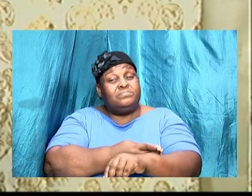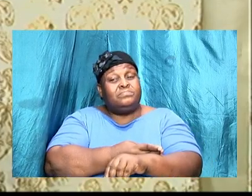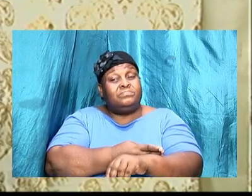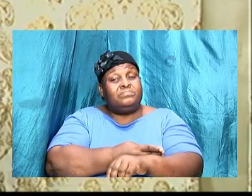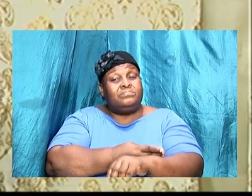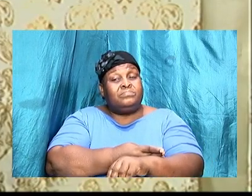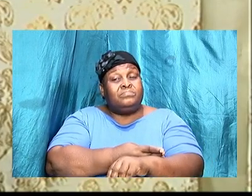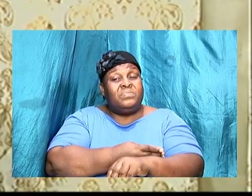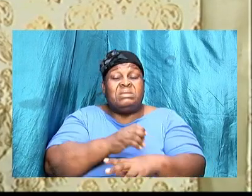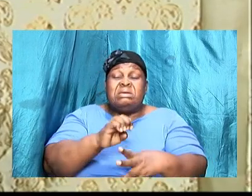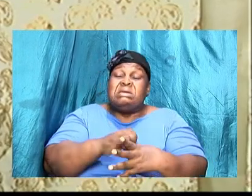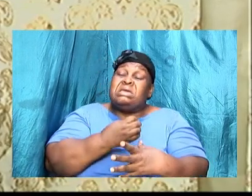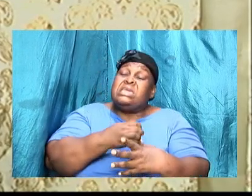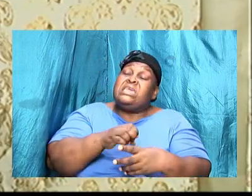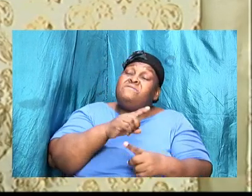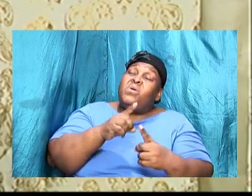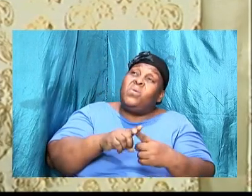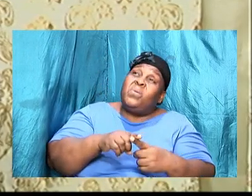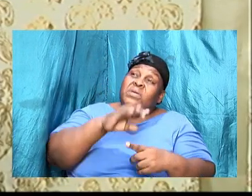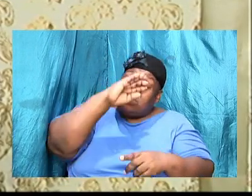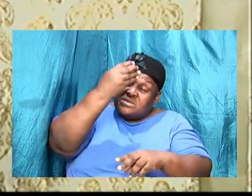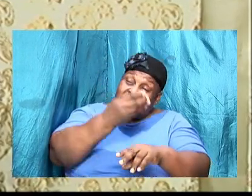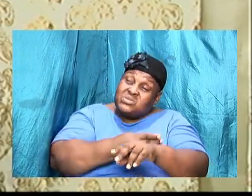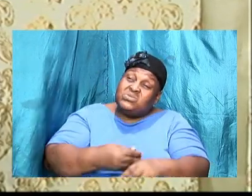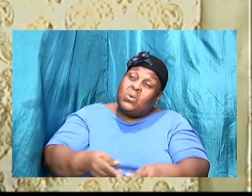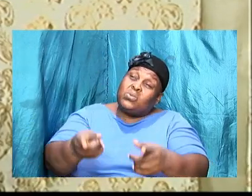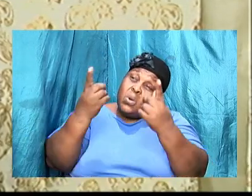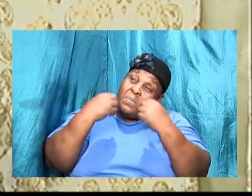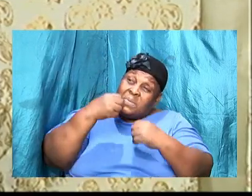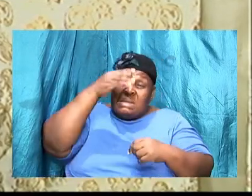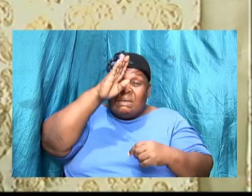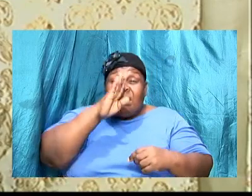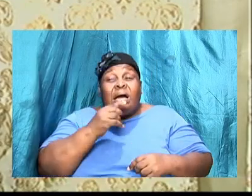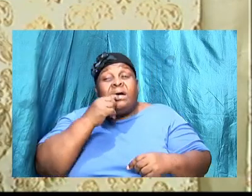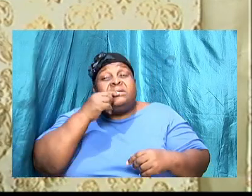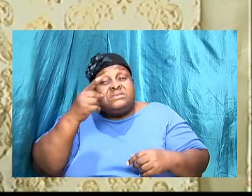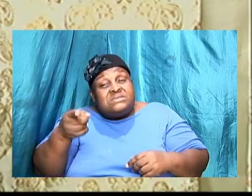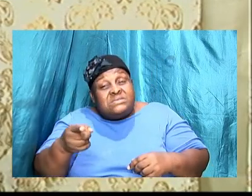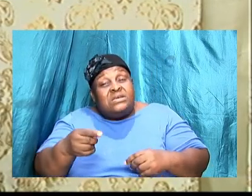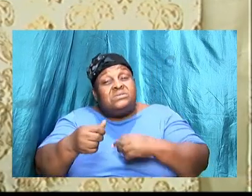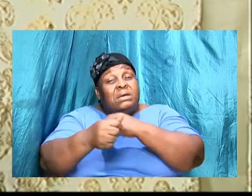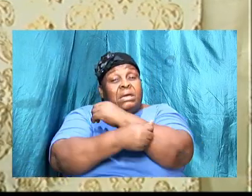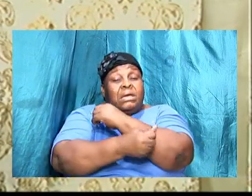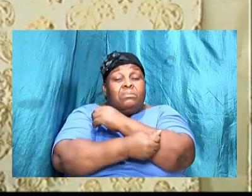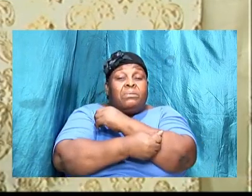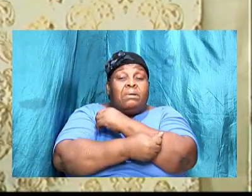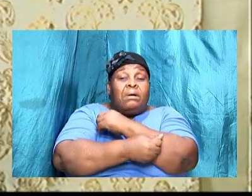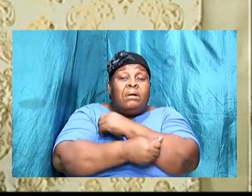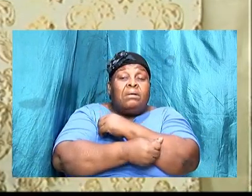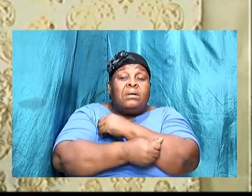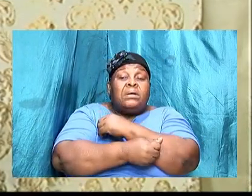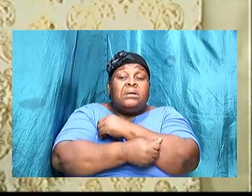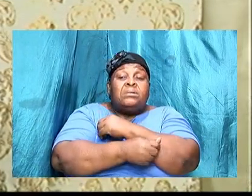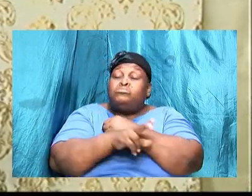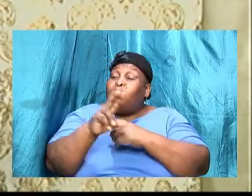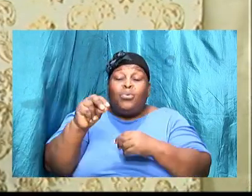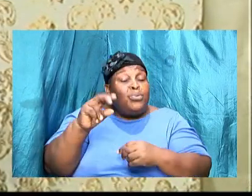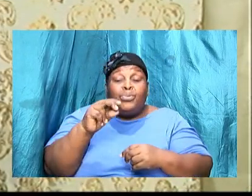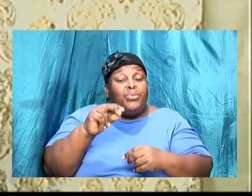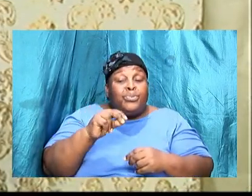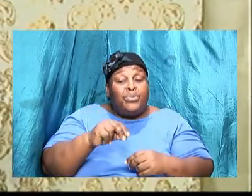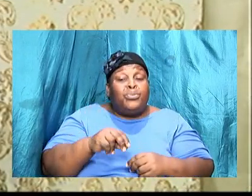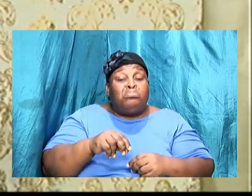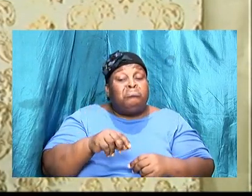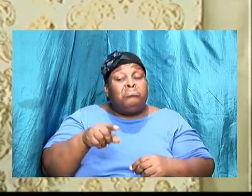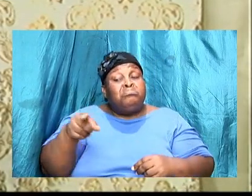And even when this child came, God himself was saying, look here, this is not the one. I will not establish my covenant